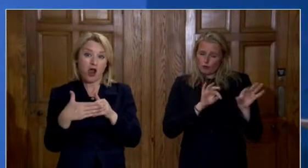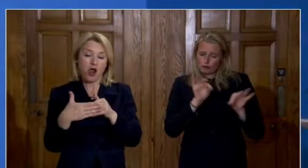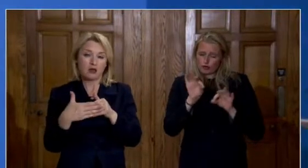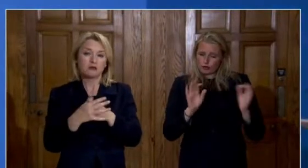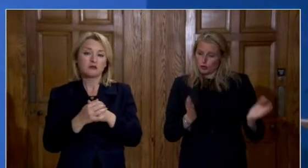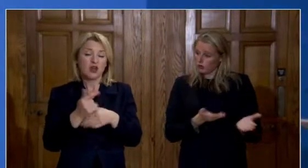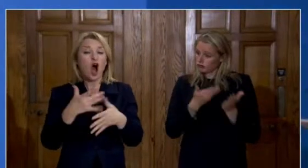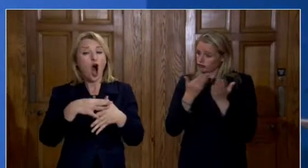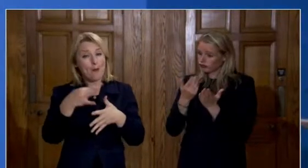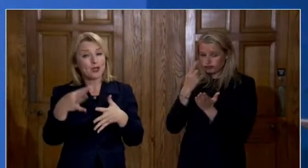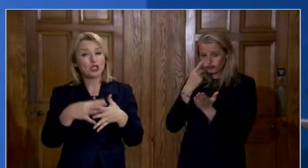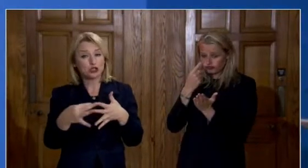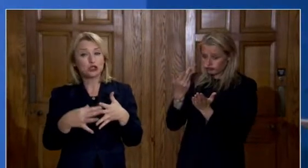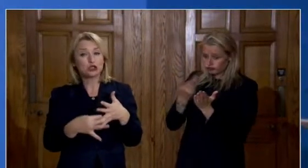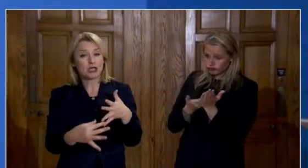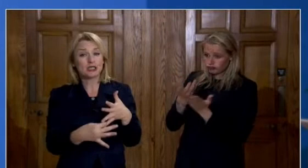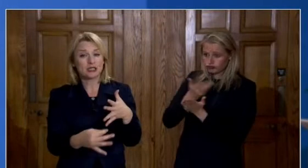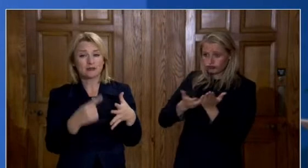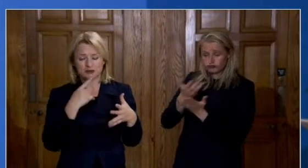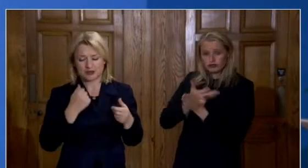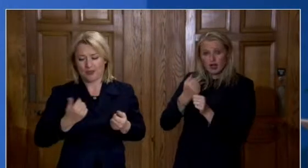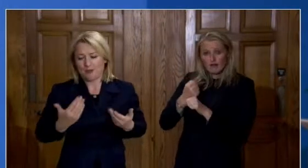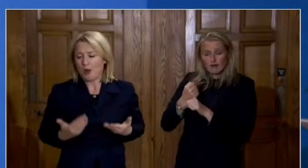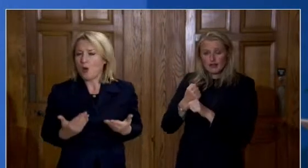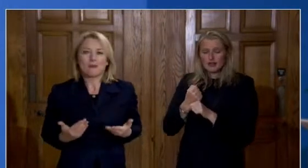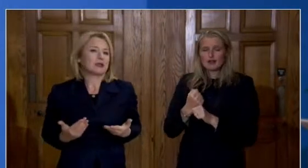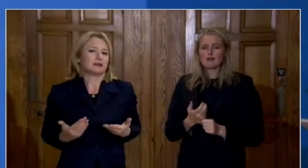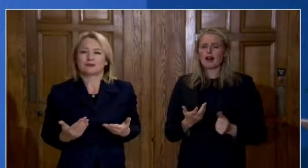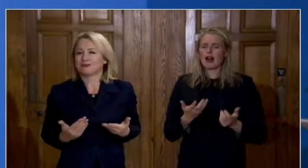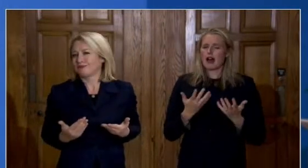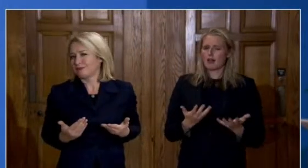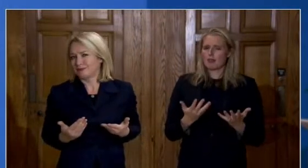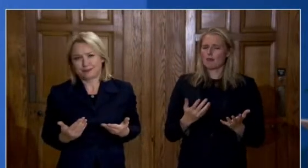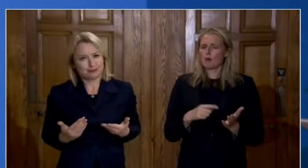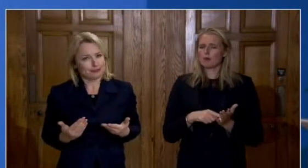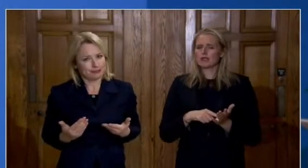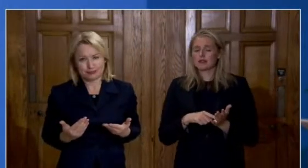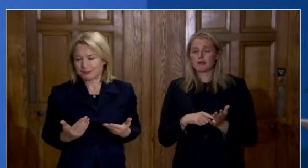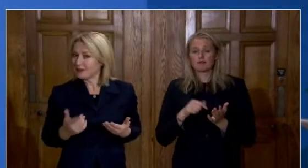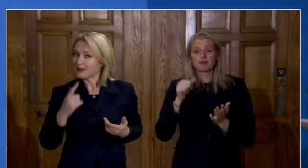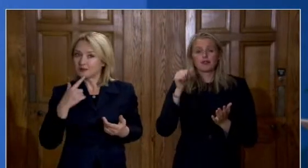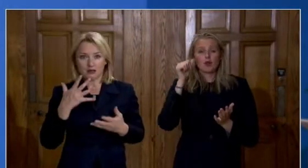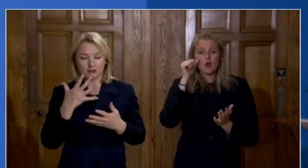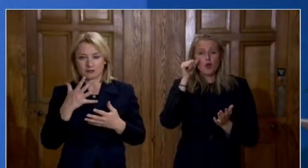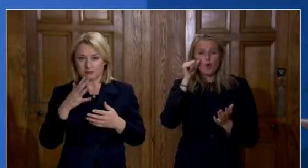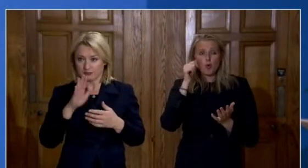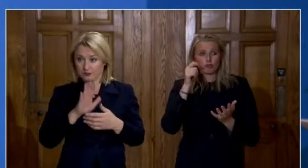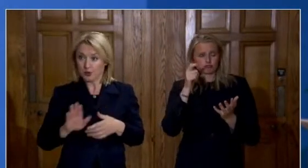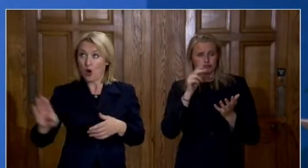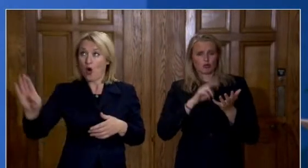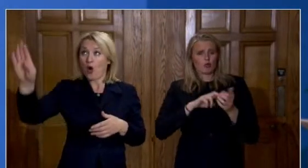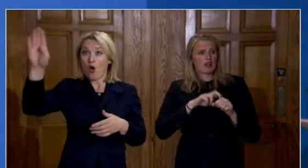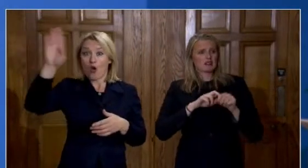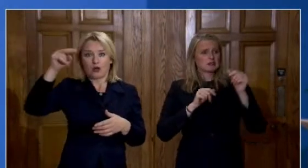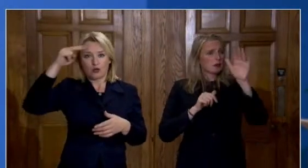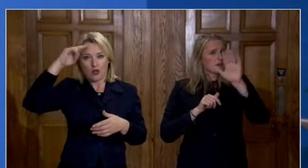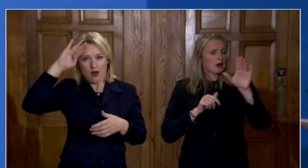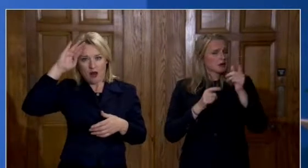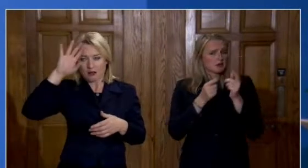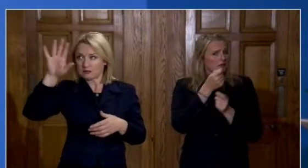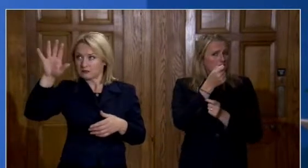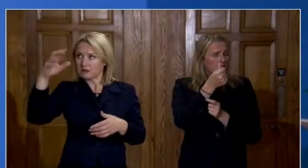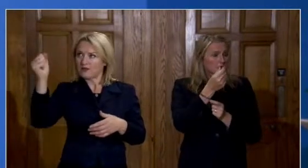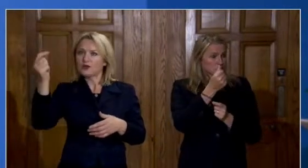but at this point in time given the considerable regional variation in covered in northern